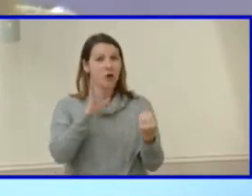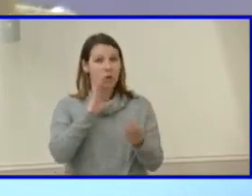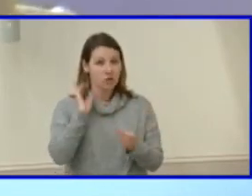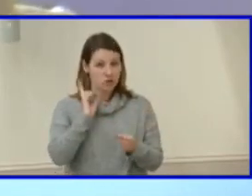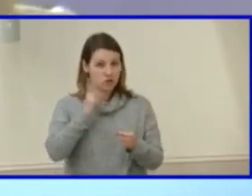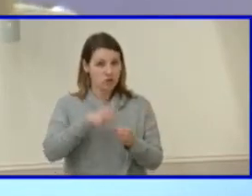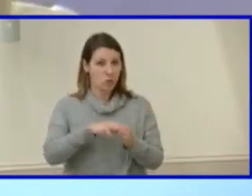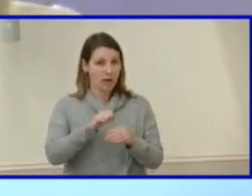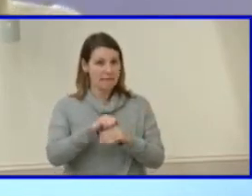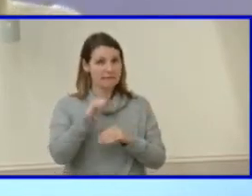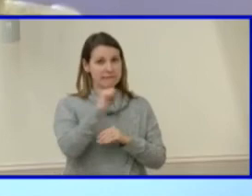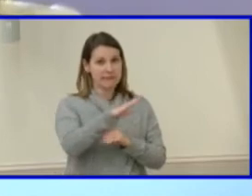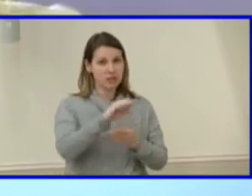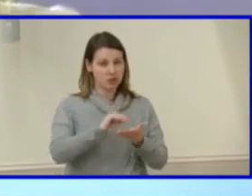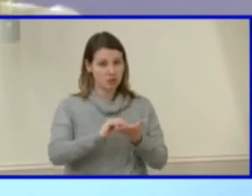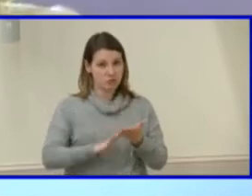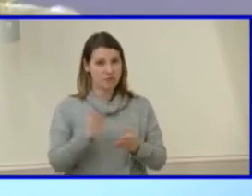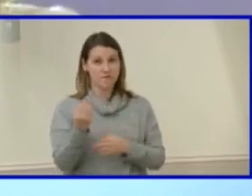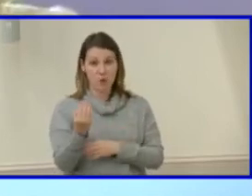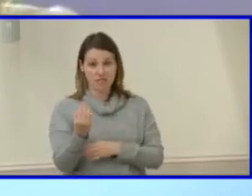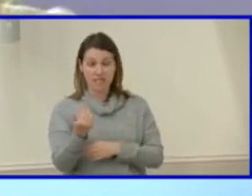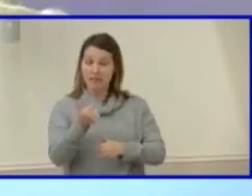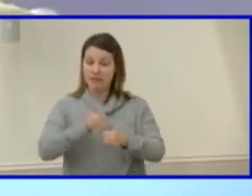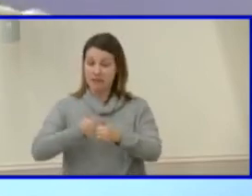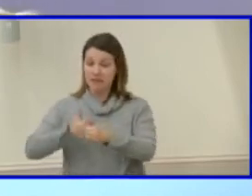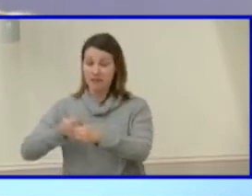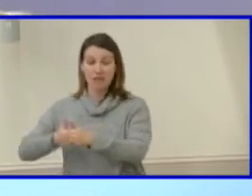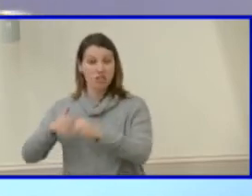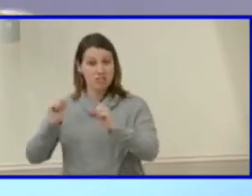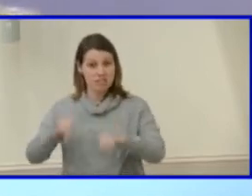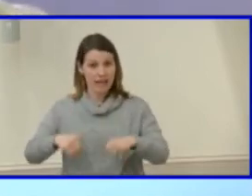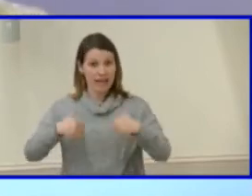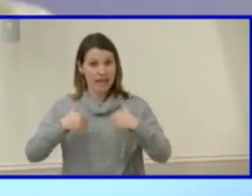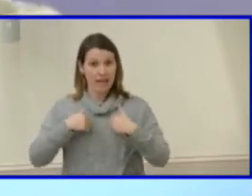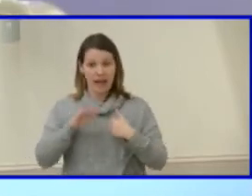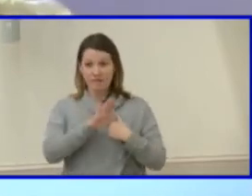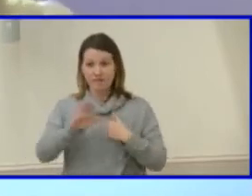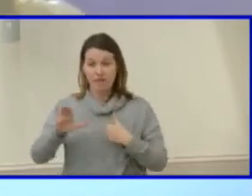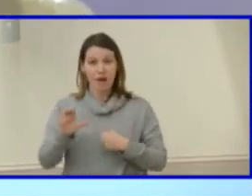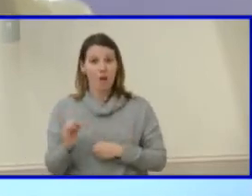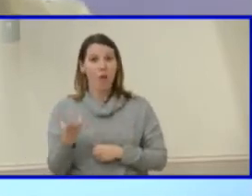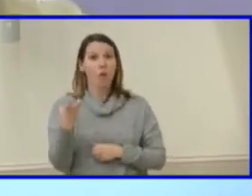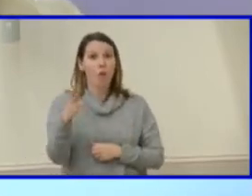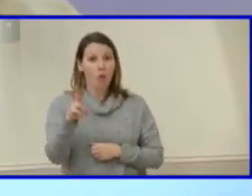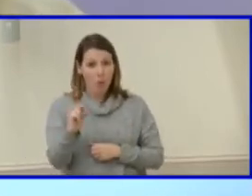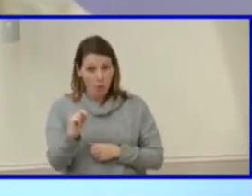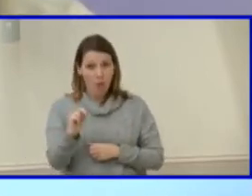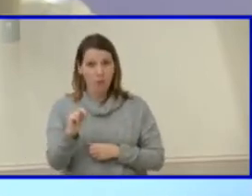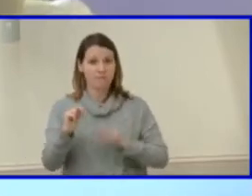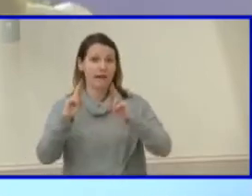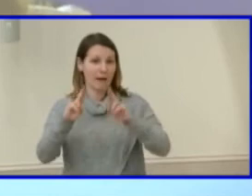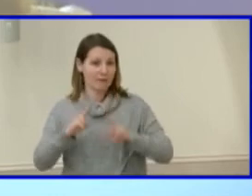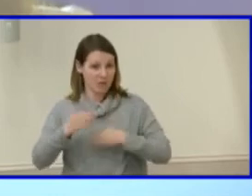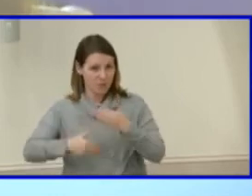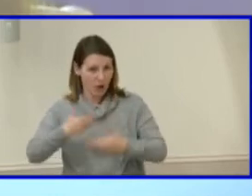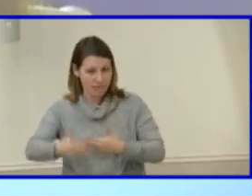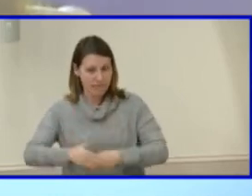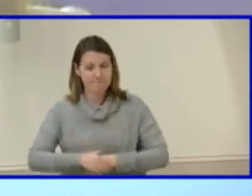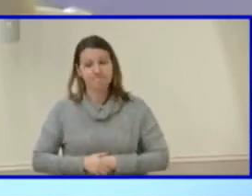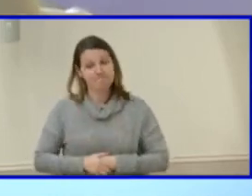Maggie Walker. And they each have the ability to have their own application process. And